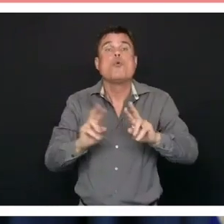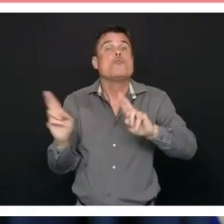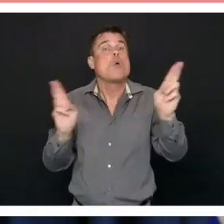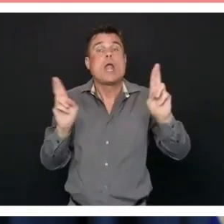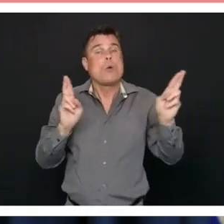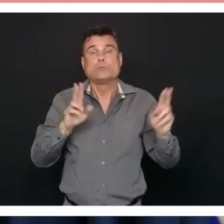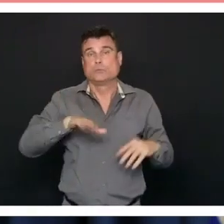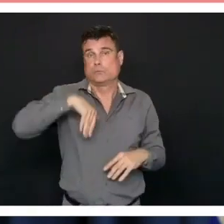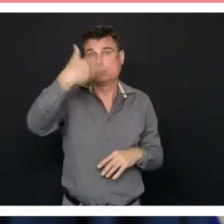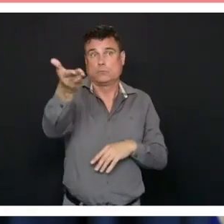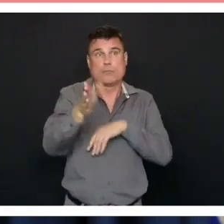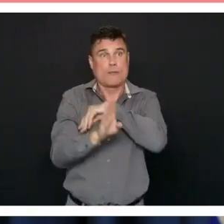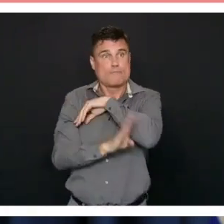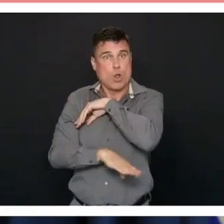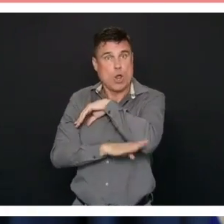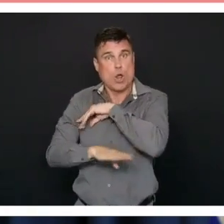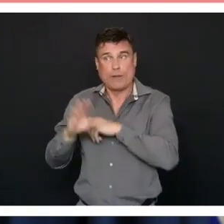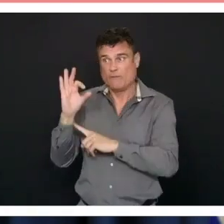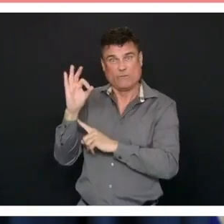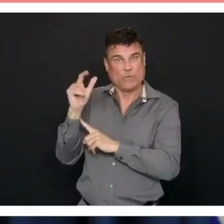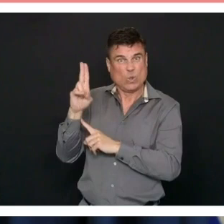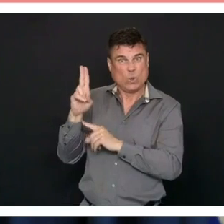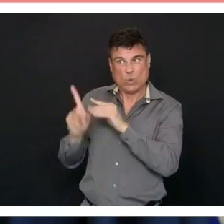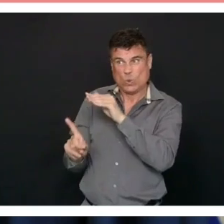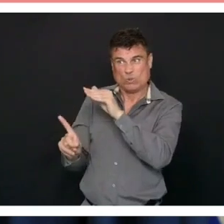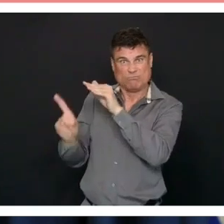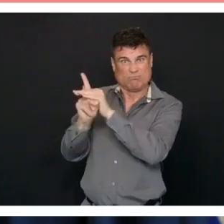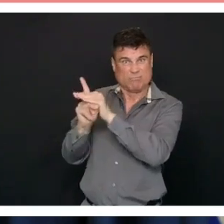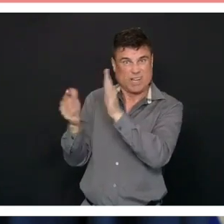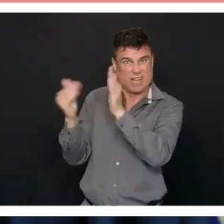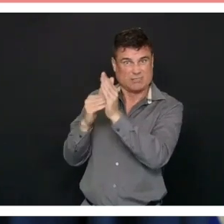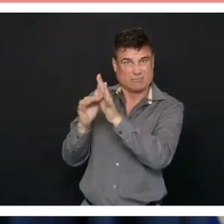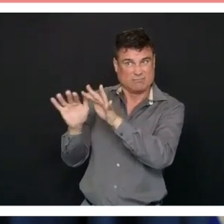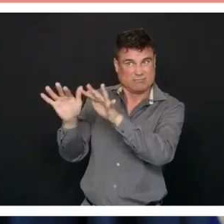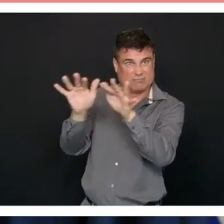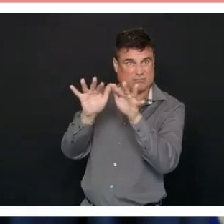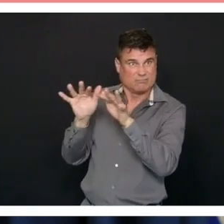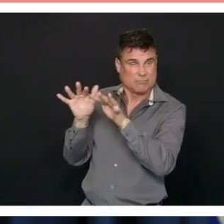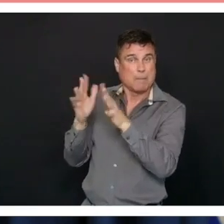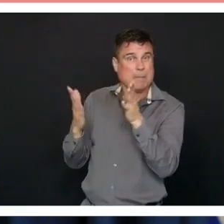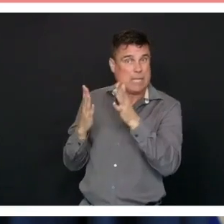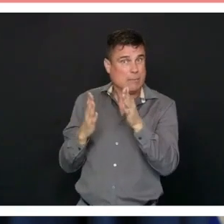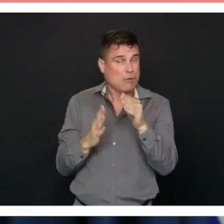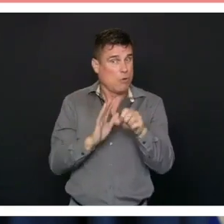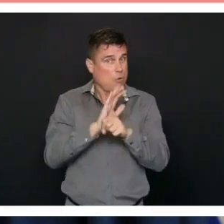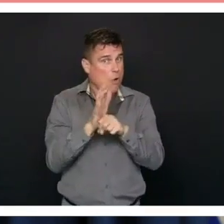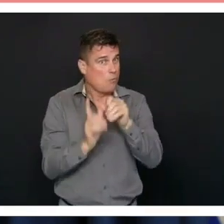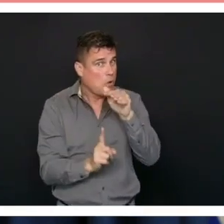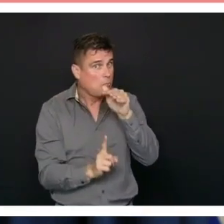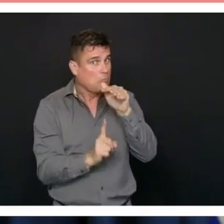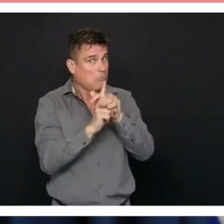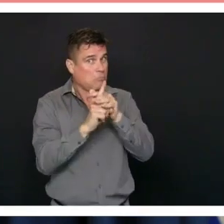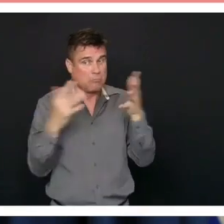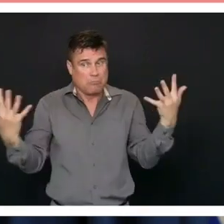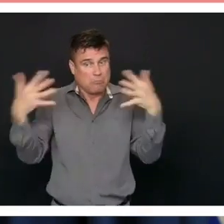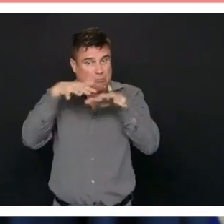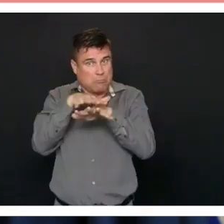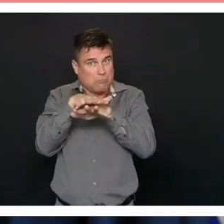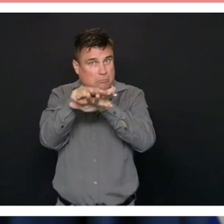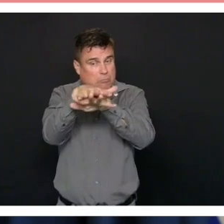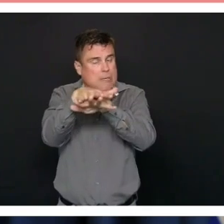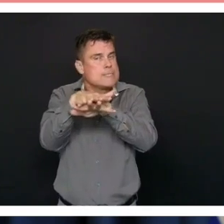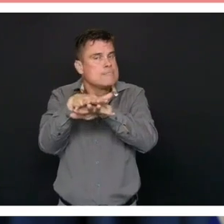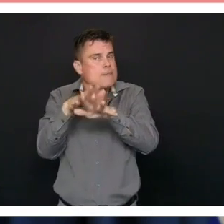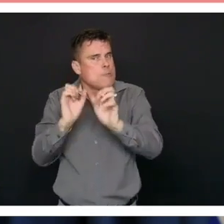resurgence of COVID-19, then we'll be looking again. As you know, we talked about having 19 COVID